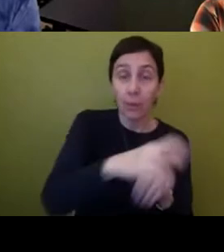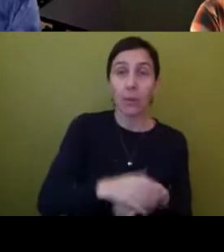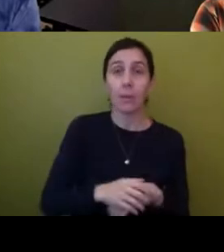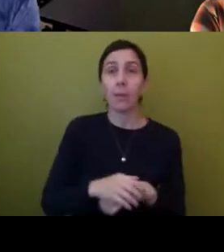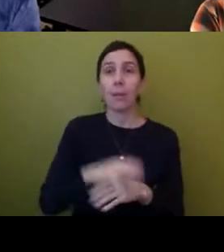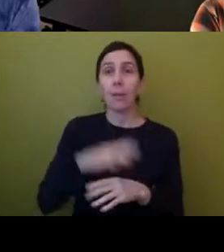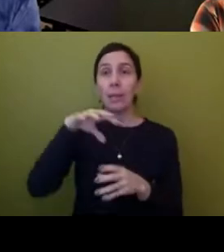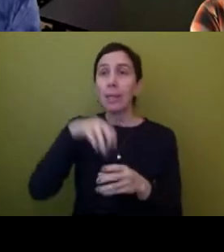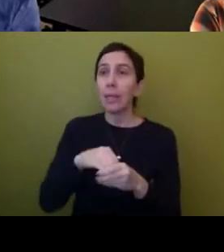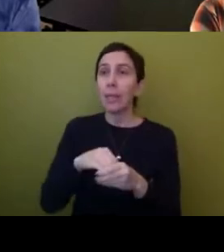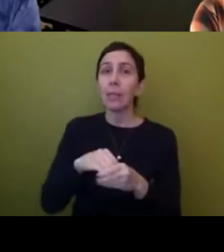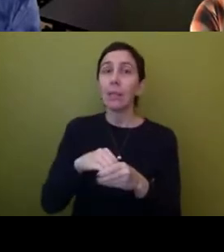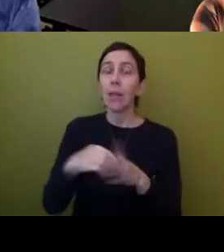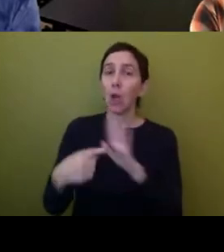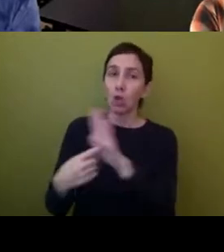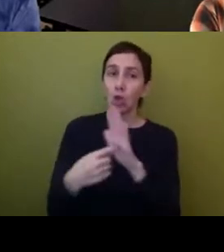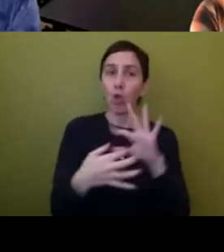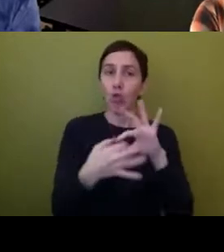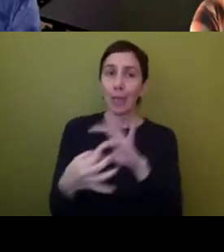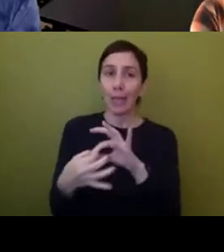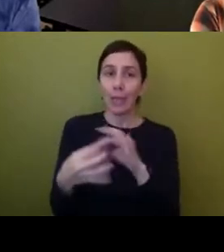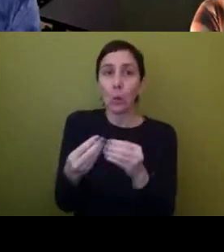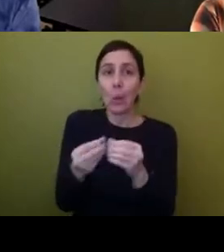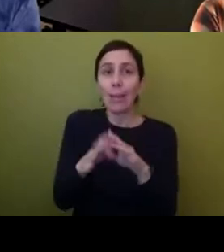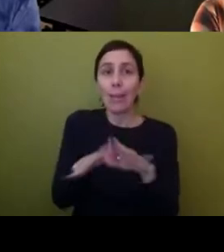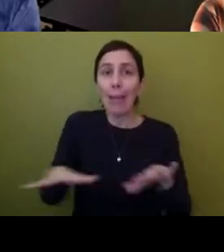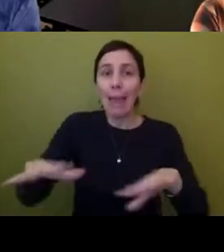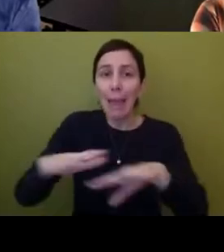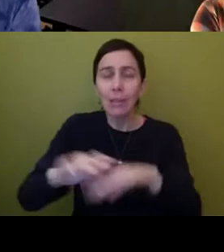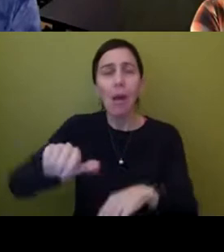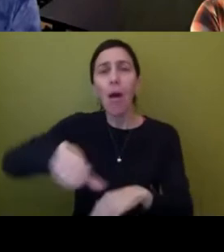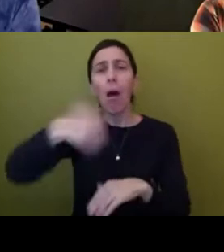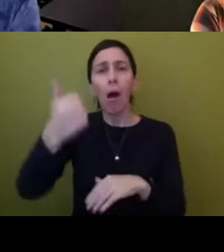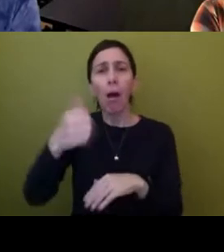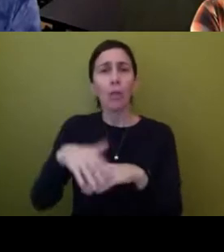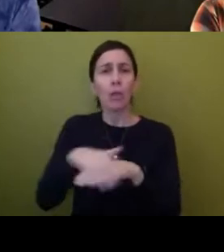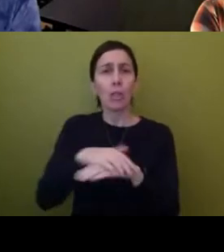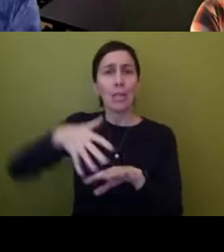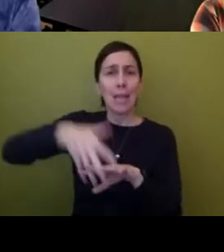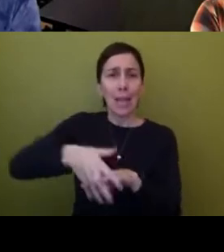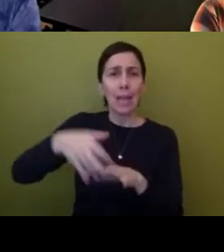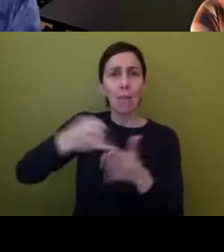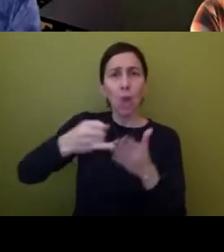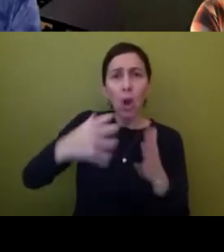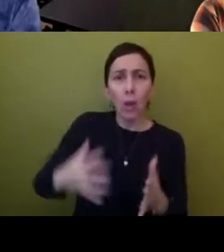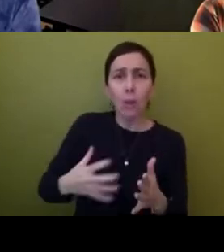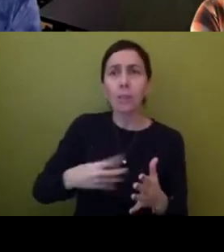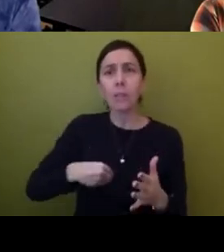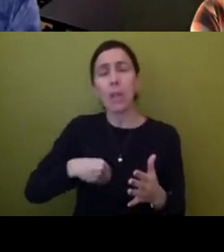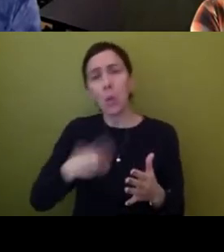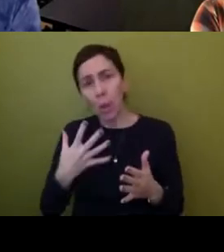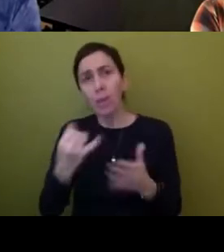land, um, land. And there were other native artists in it and white artists. And, um,